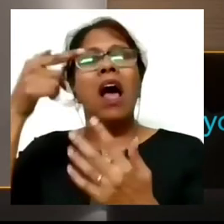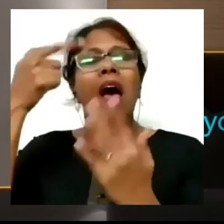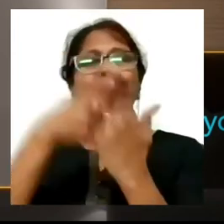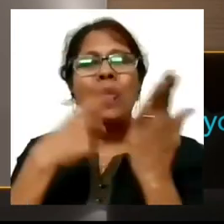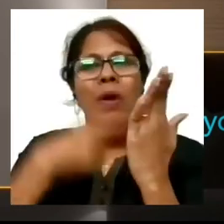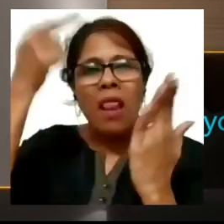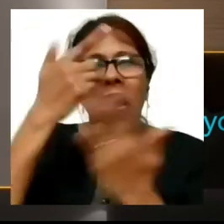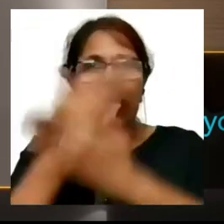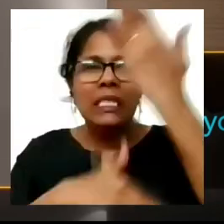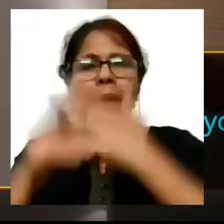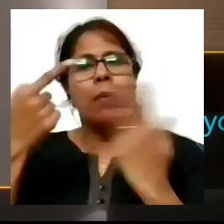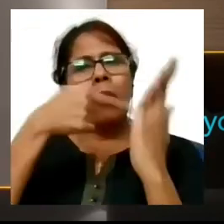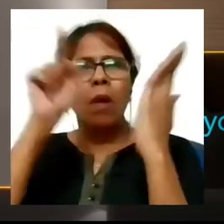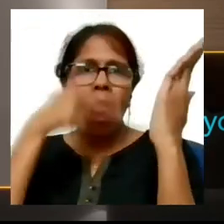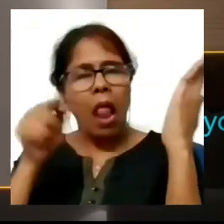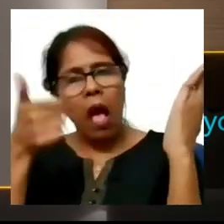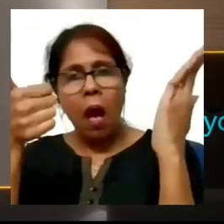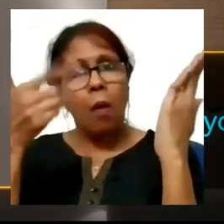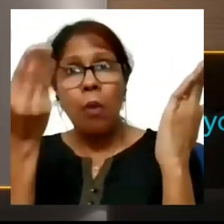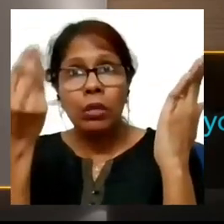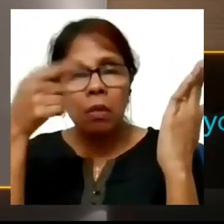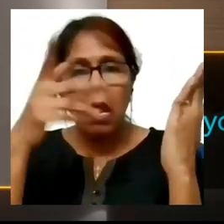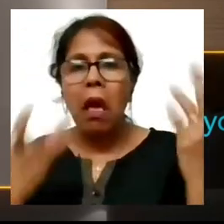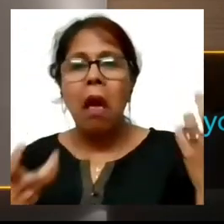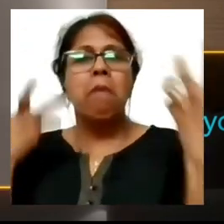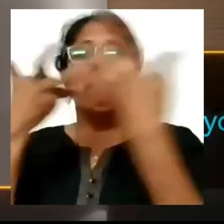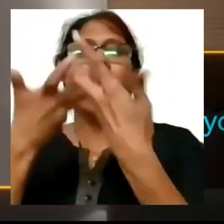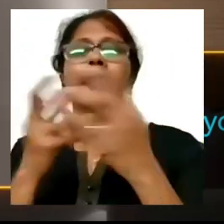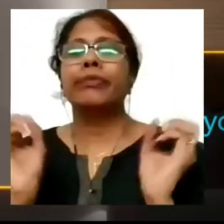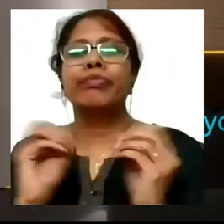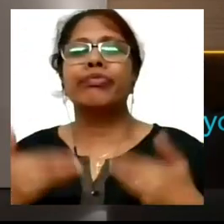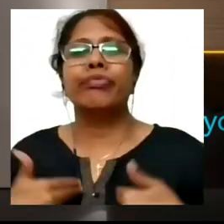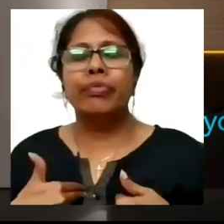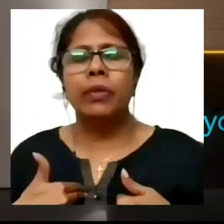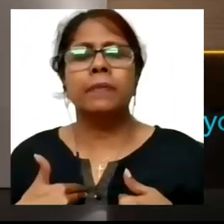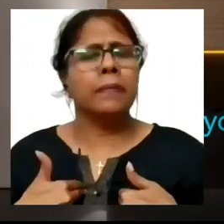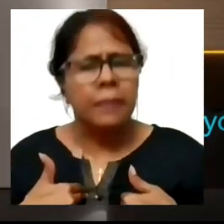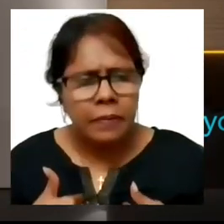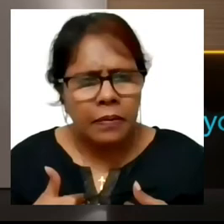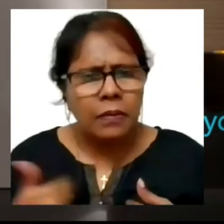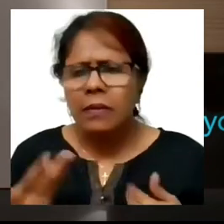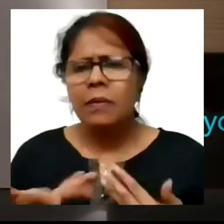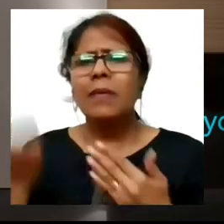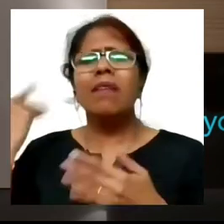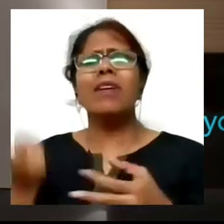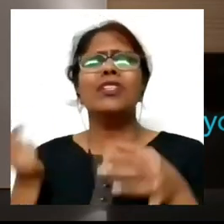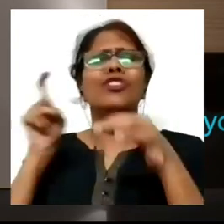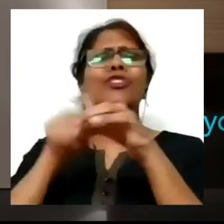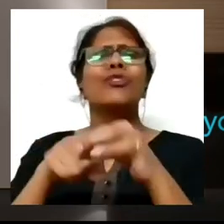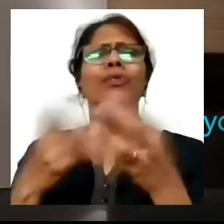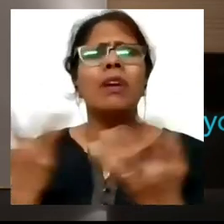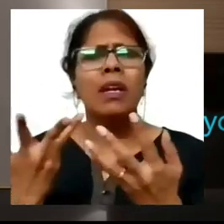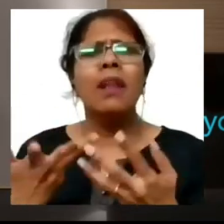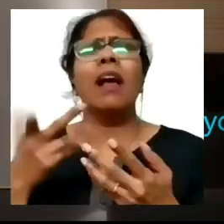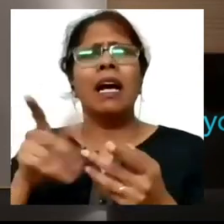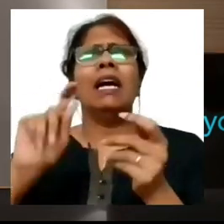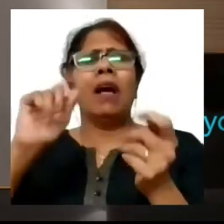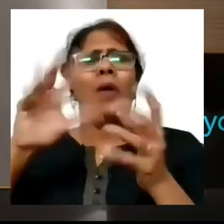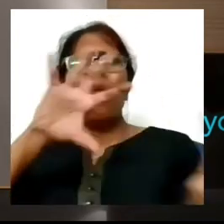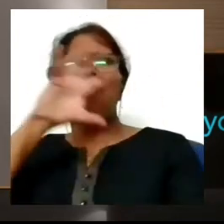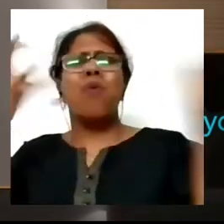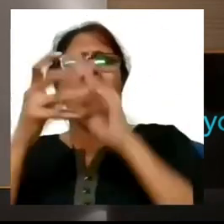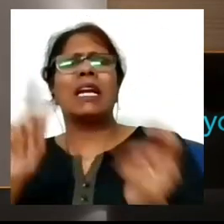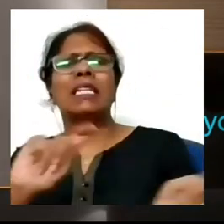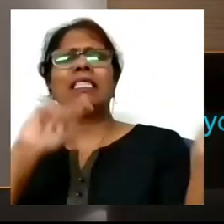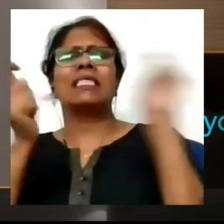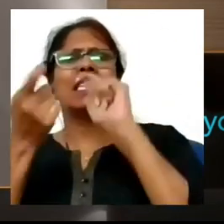most of those other candidates as well so you know I had joined the service to make a difference to change some the world around me for better to